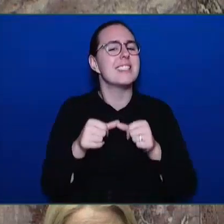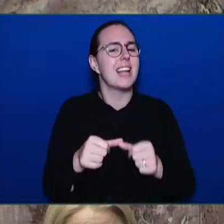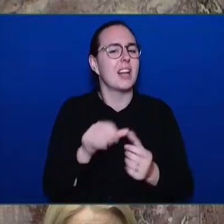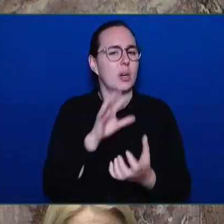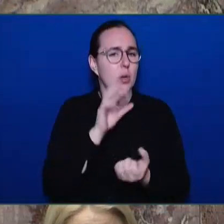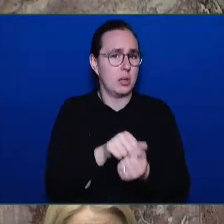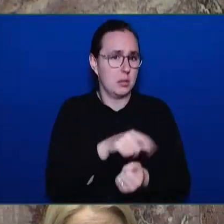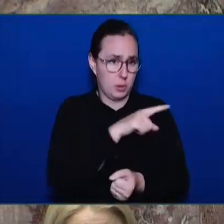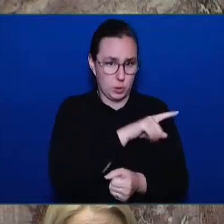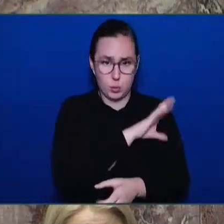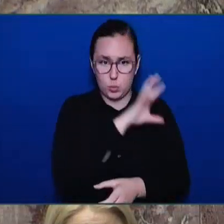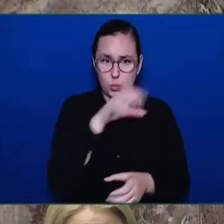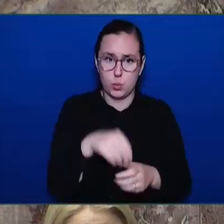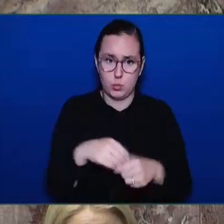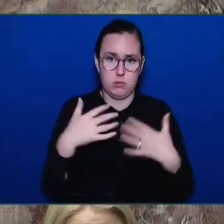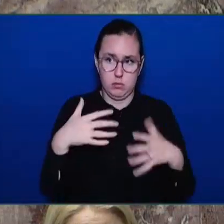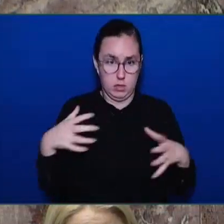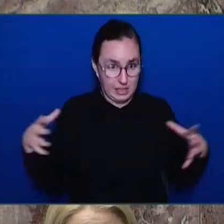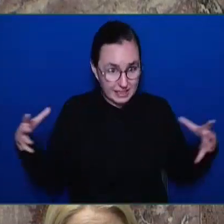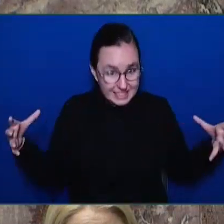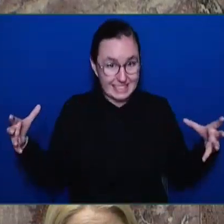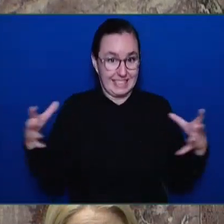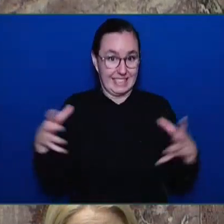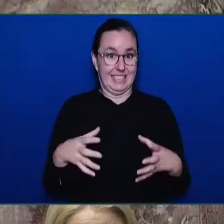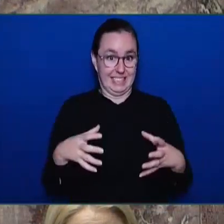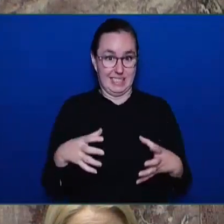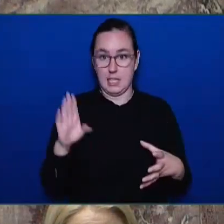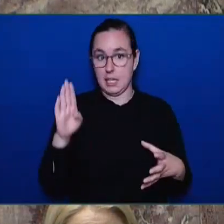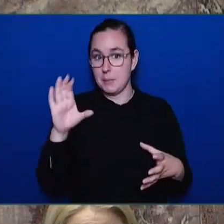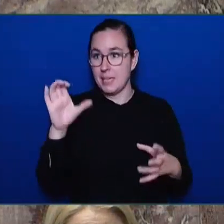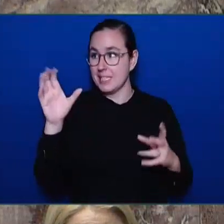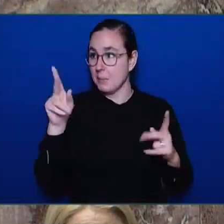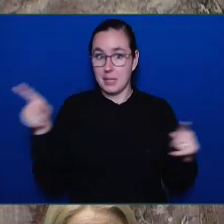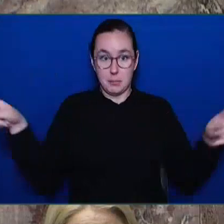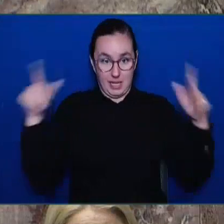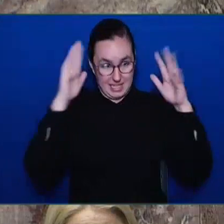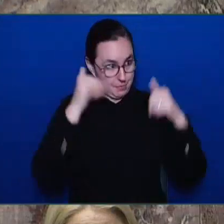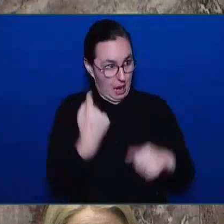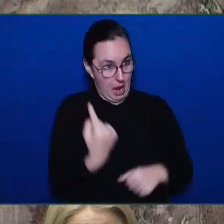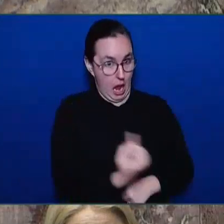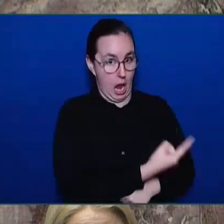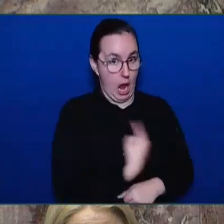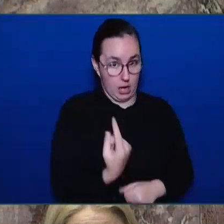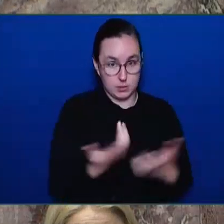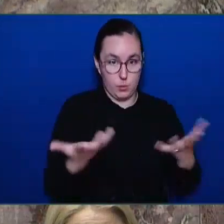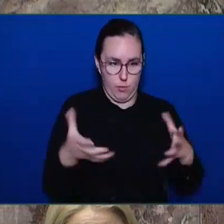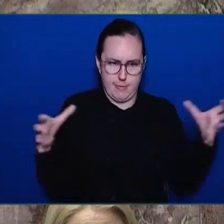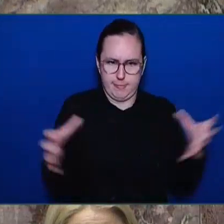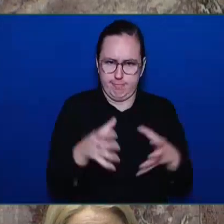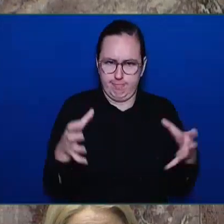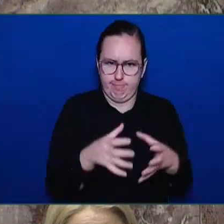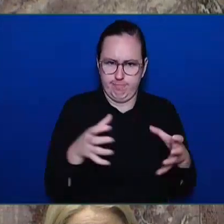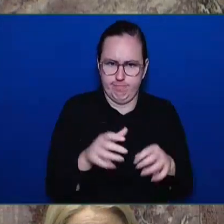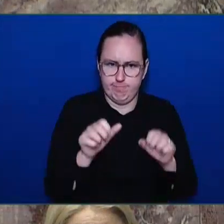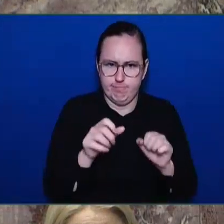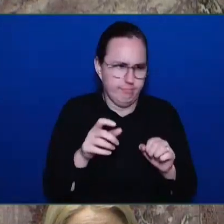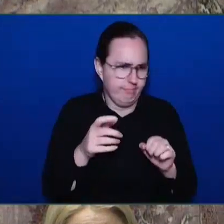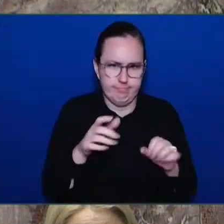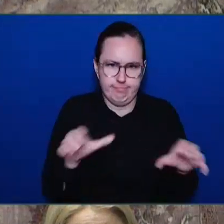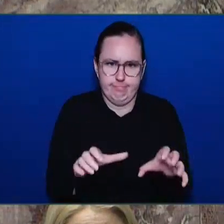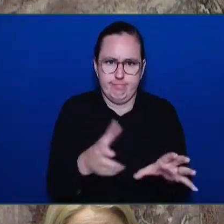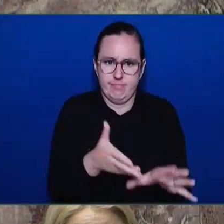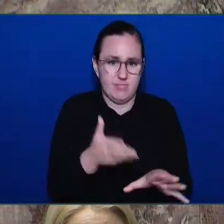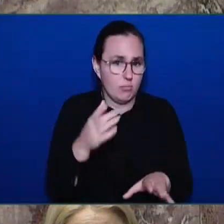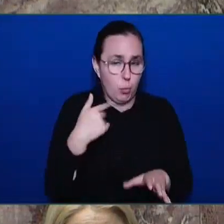in this space, given the unprecedented nature of the public health emergency that is the toxic drug poisoning crisis